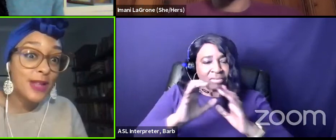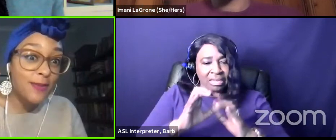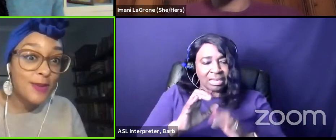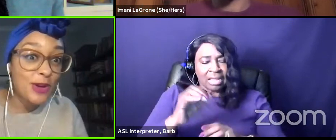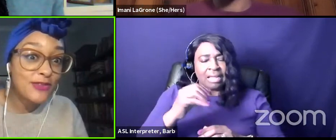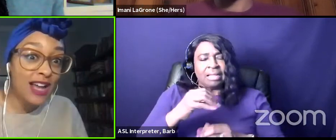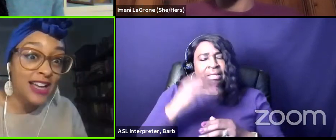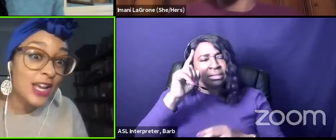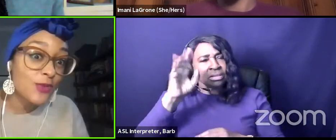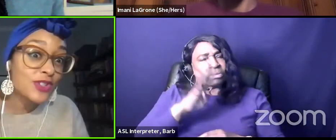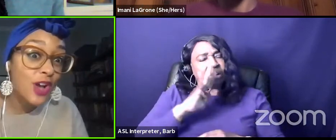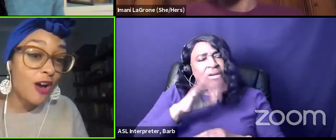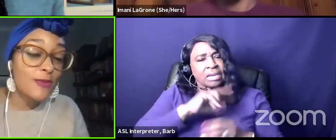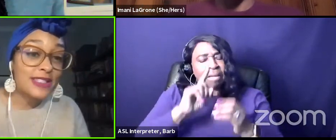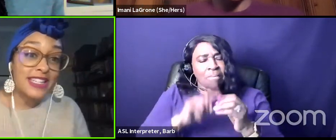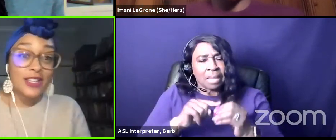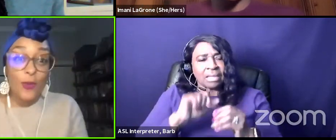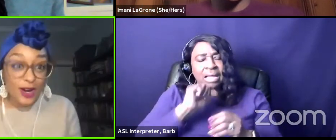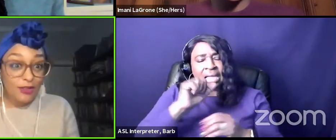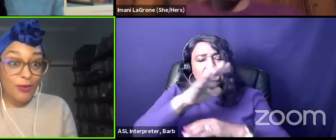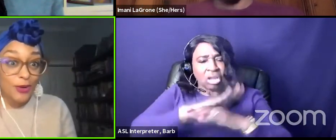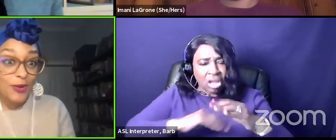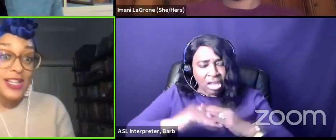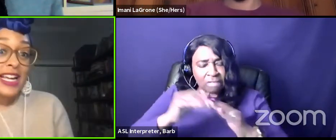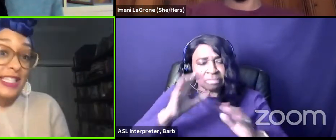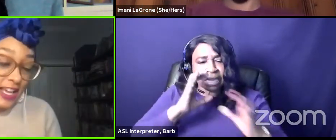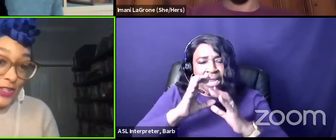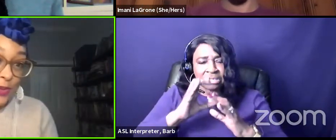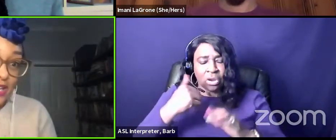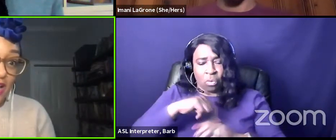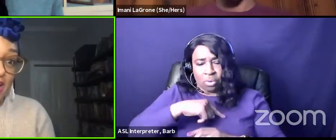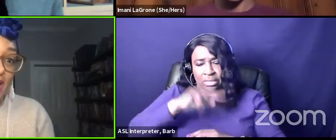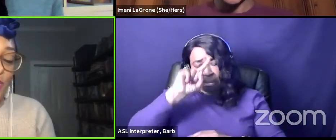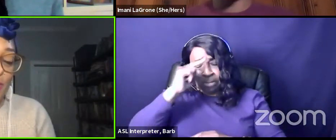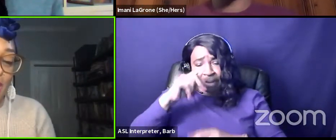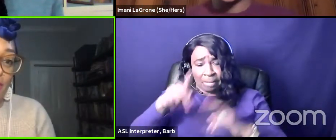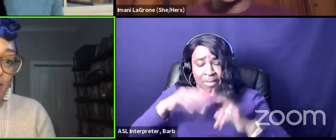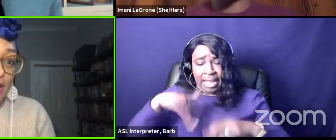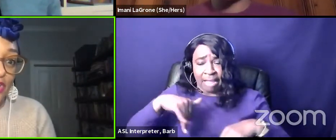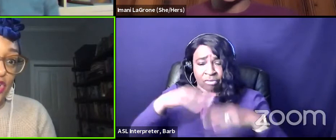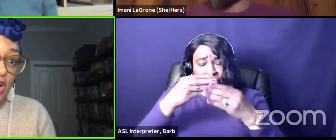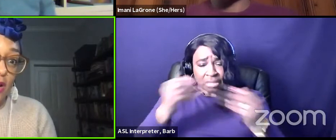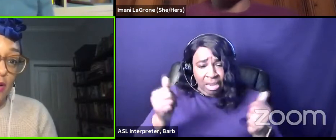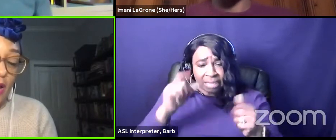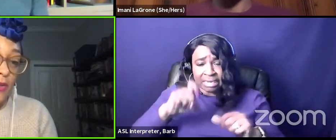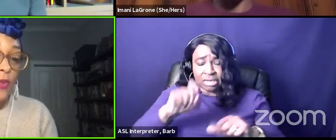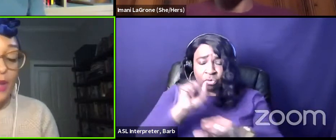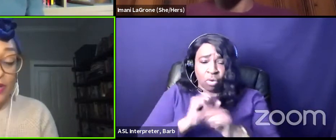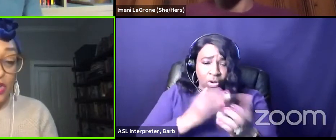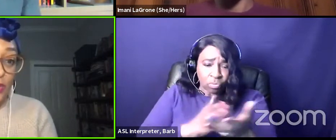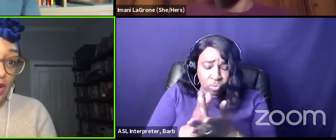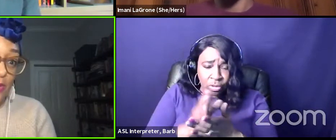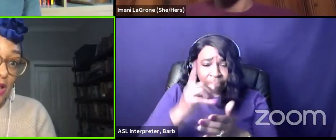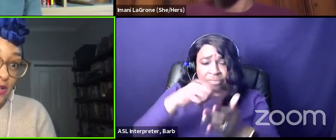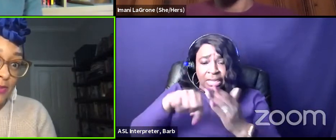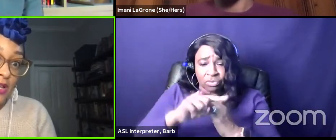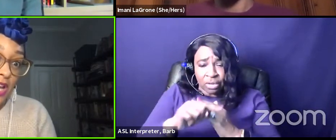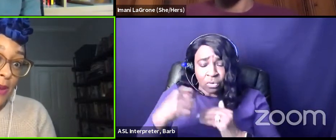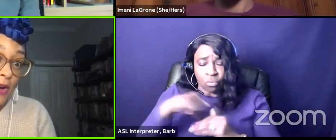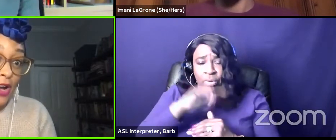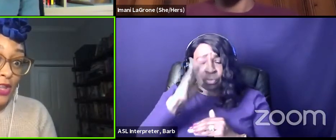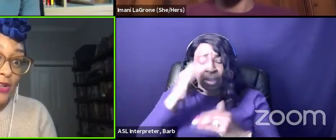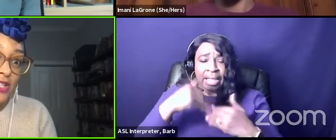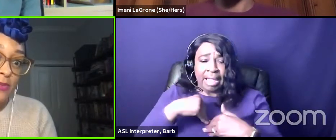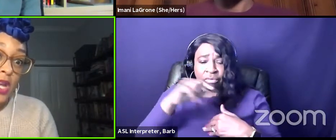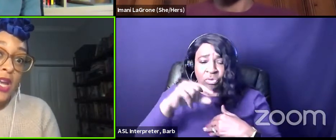that we as black people have not yet resolved but need to work through next week again we'll be having a lecture uh we'll be having a q a with ellis